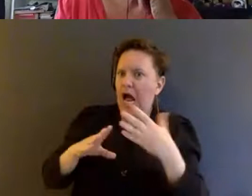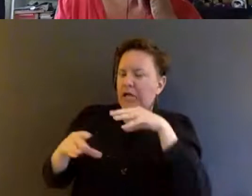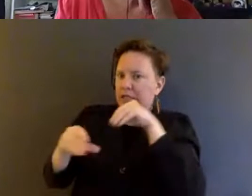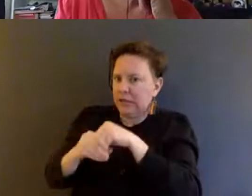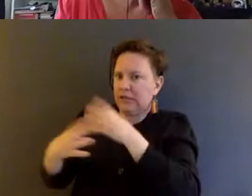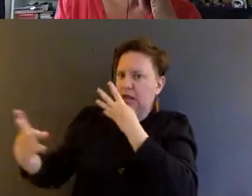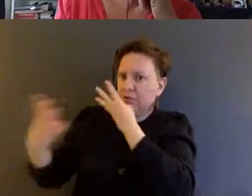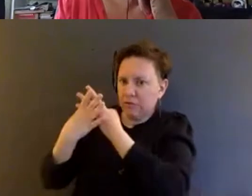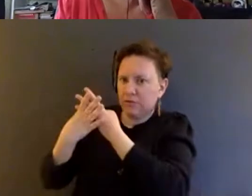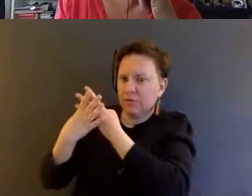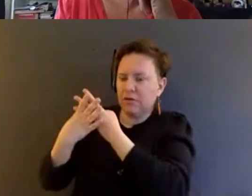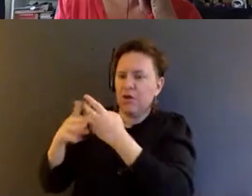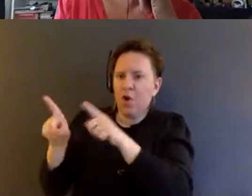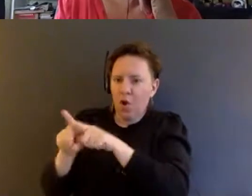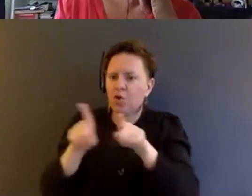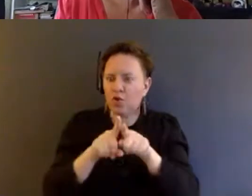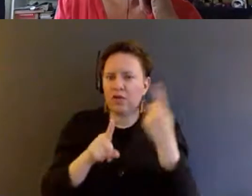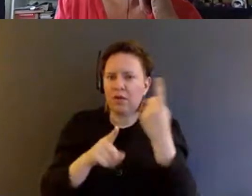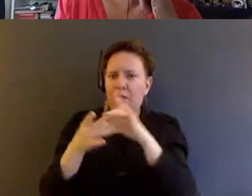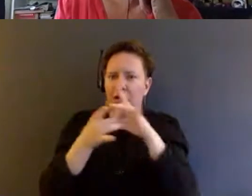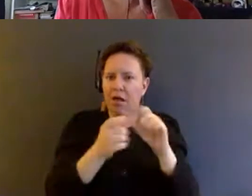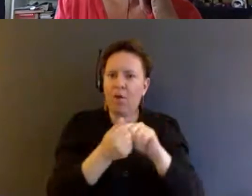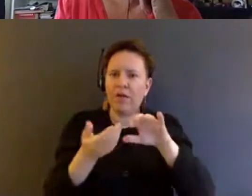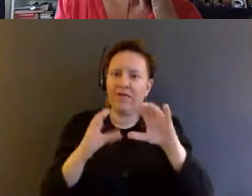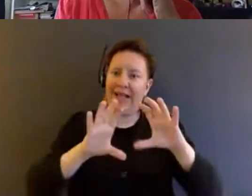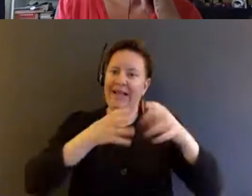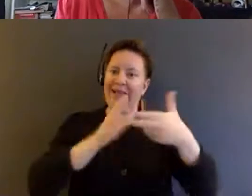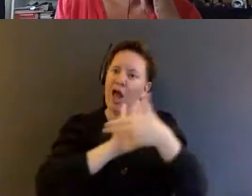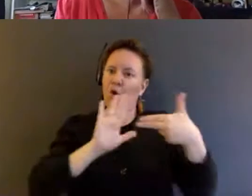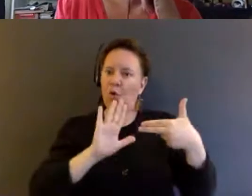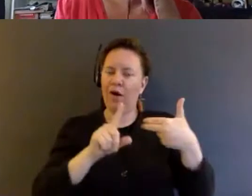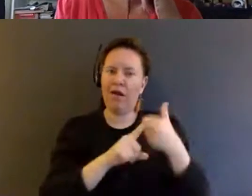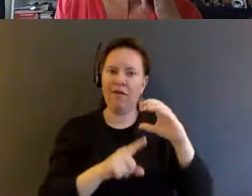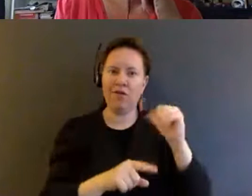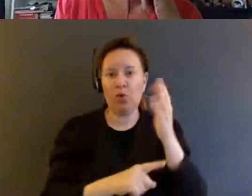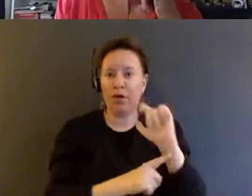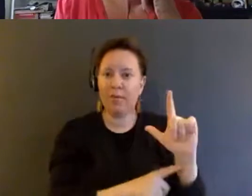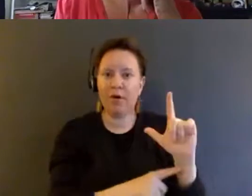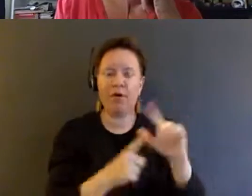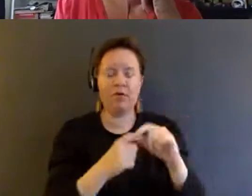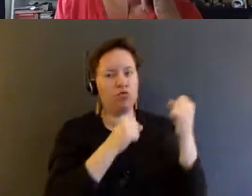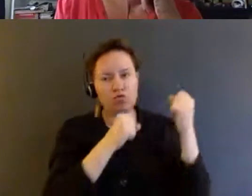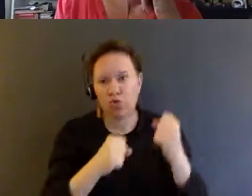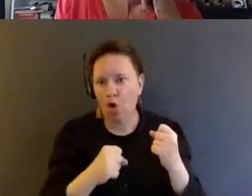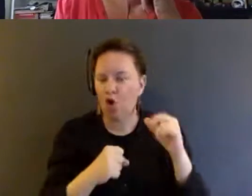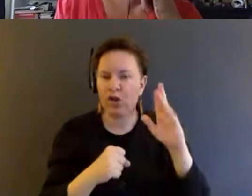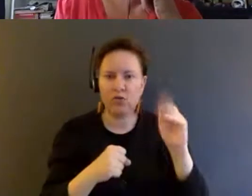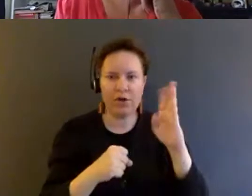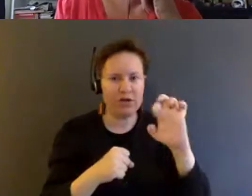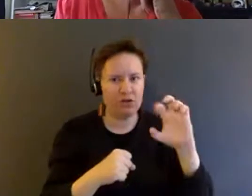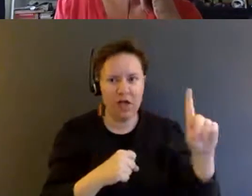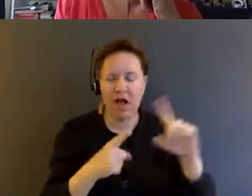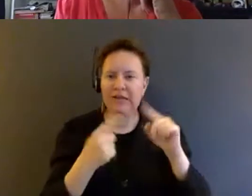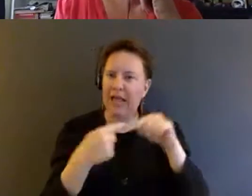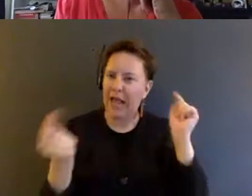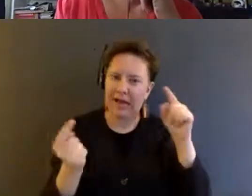has something to do with the category of the criminal that, you know, deeply racialized anti-Black artifact and also its